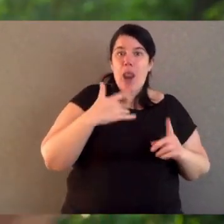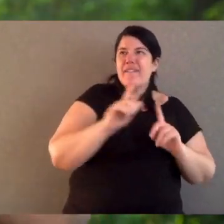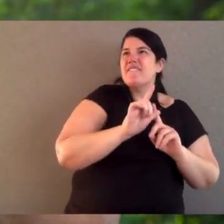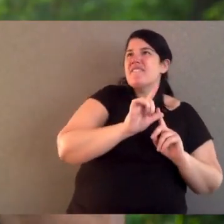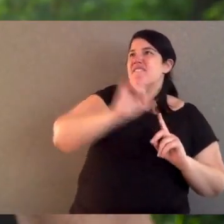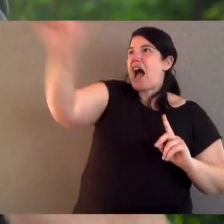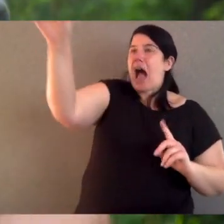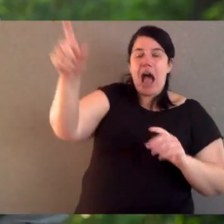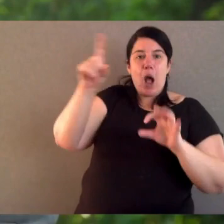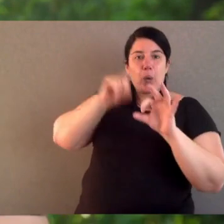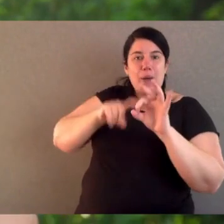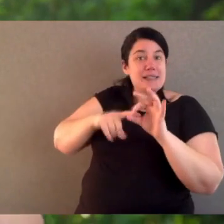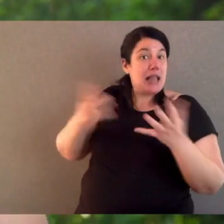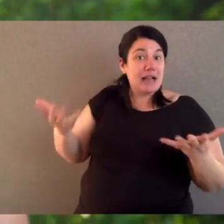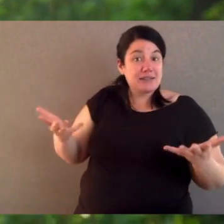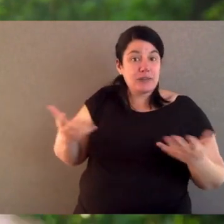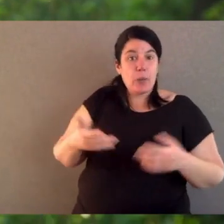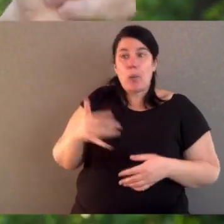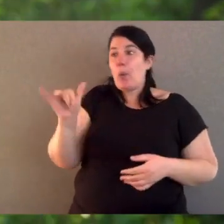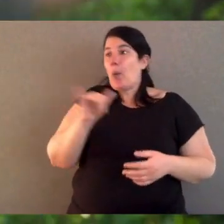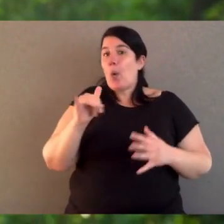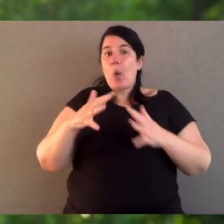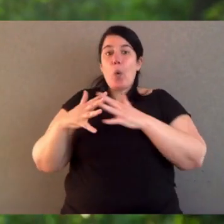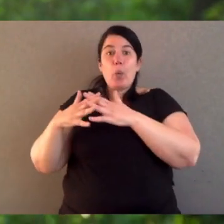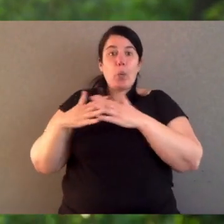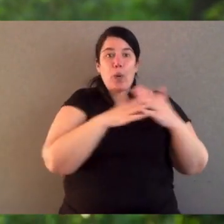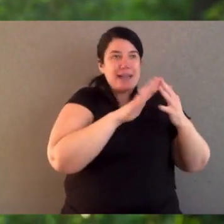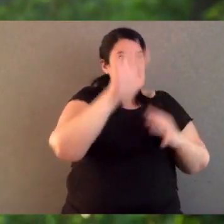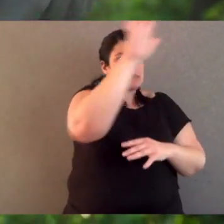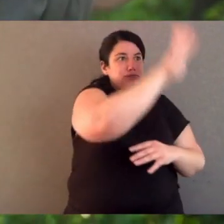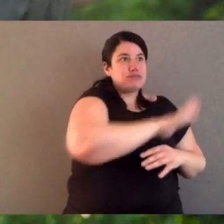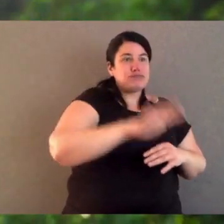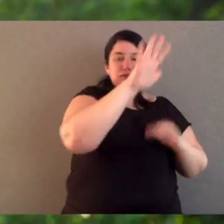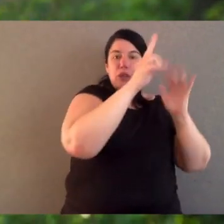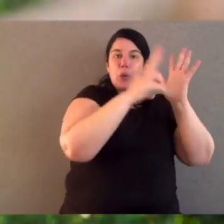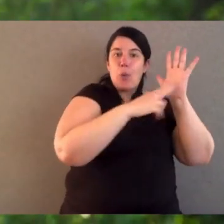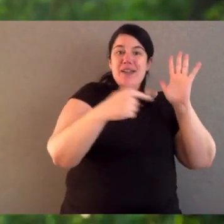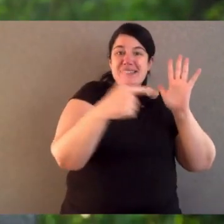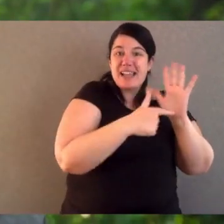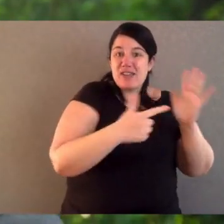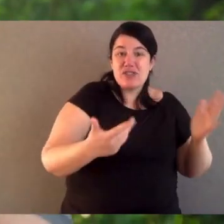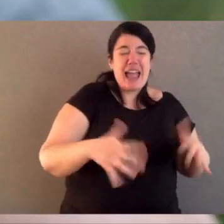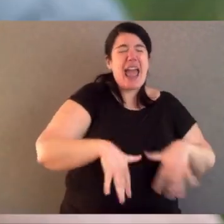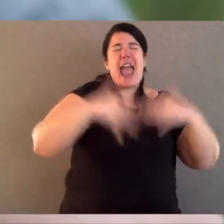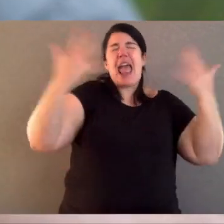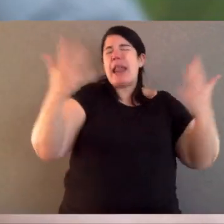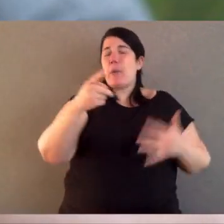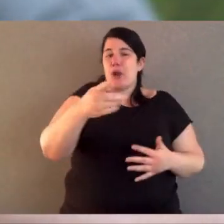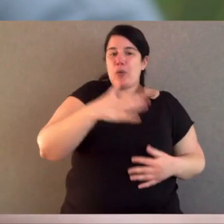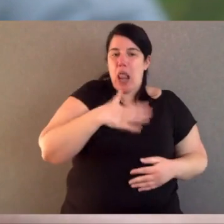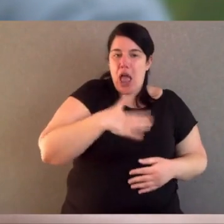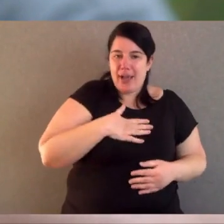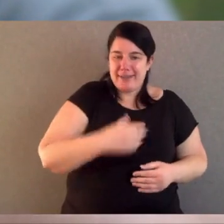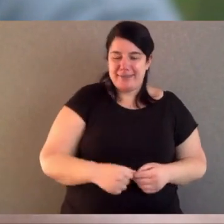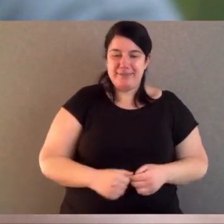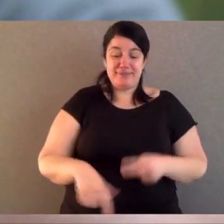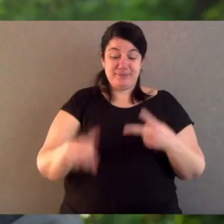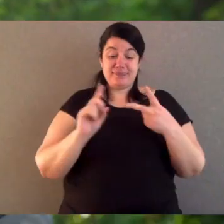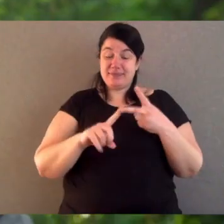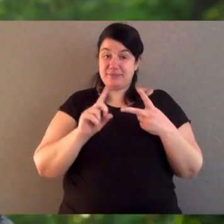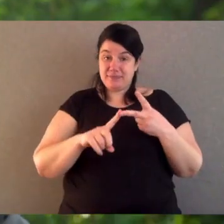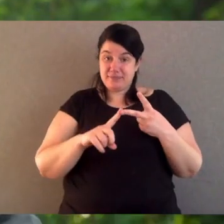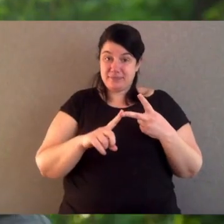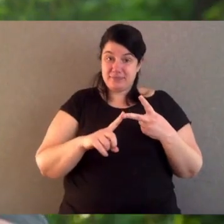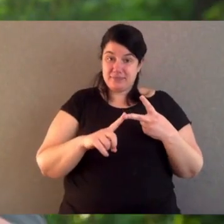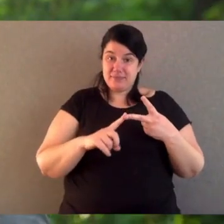Daintree Rainforest in North Queensland, or the West Arnhem Escarpment in the Northern Territory, or the Kimberley. Anywhere you like. Your second bit of